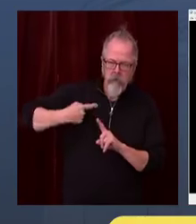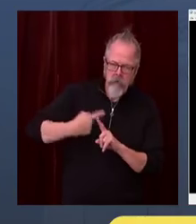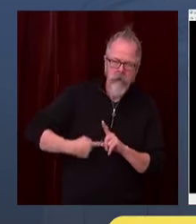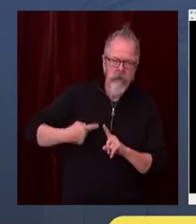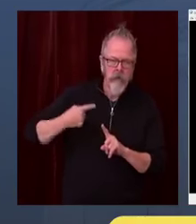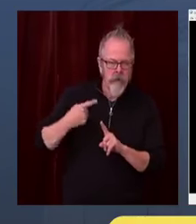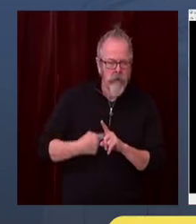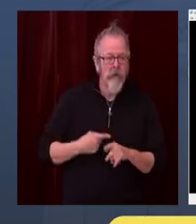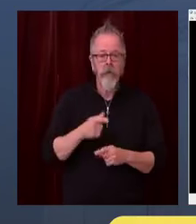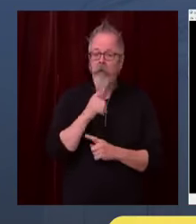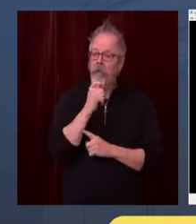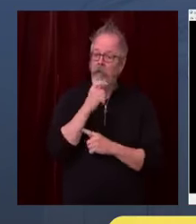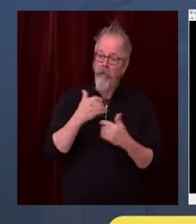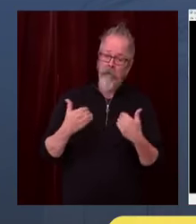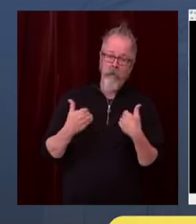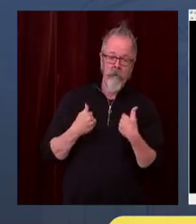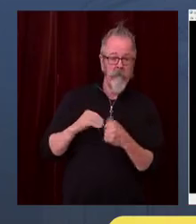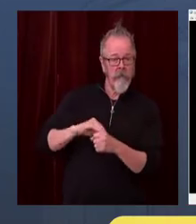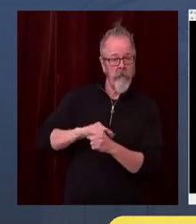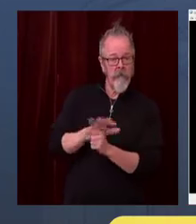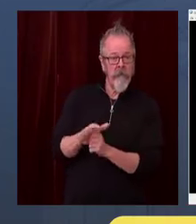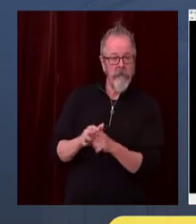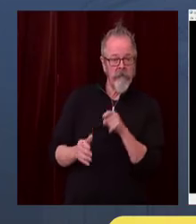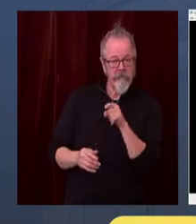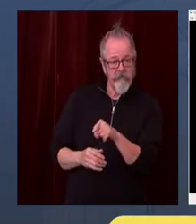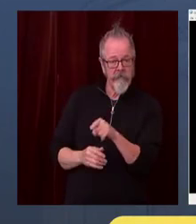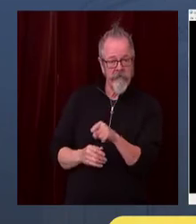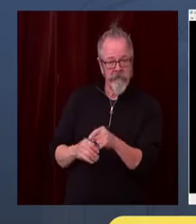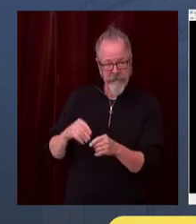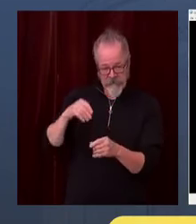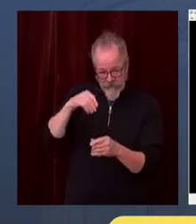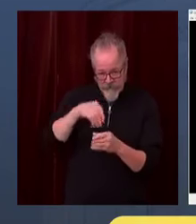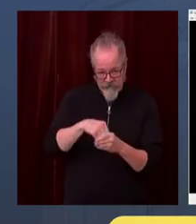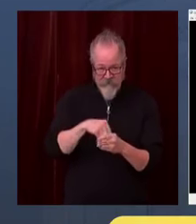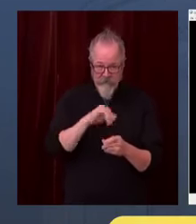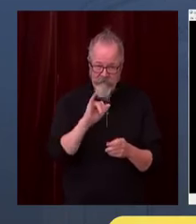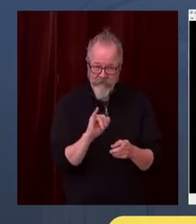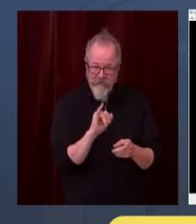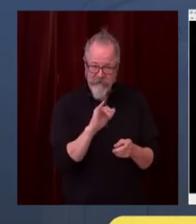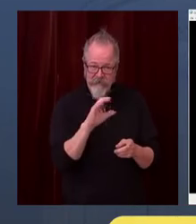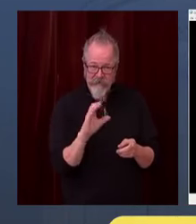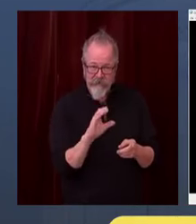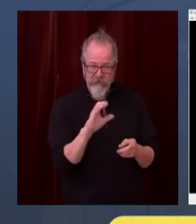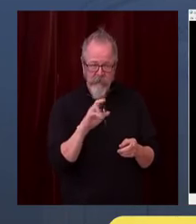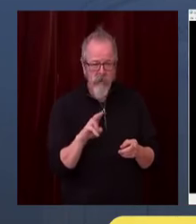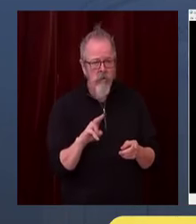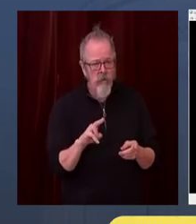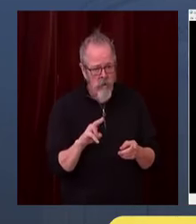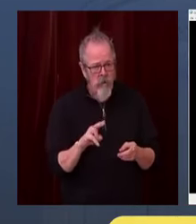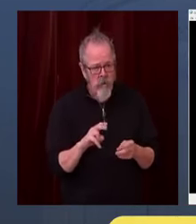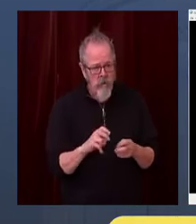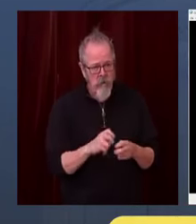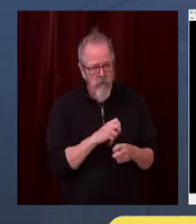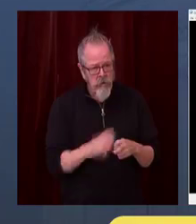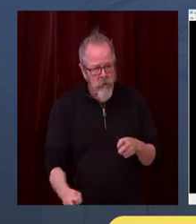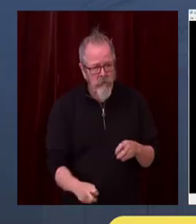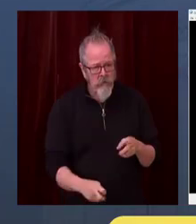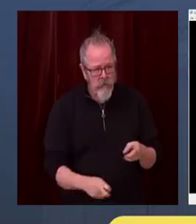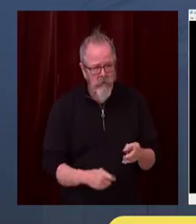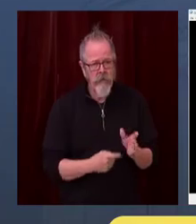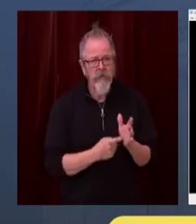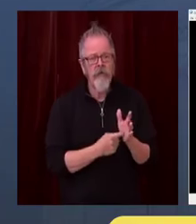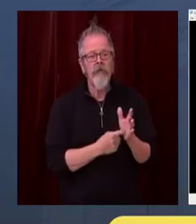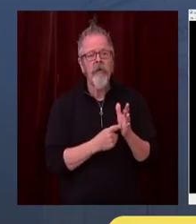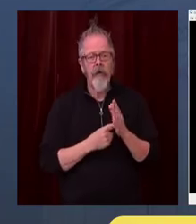continuous monitoring. They require a change of PPE, both entering the room